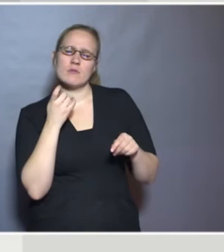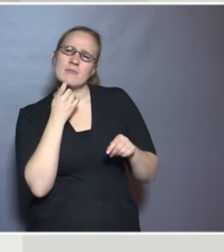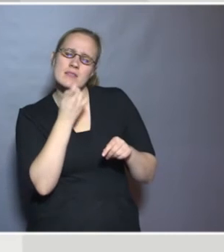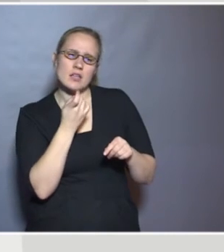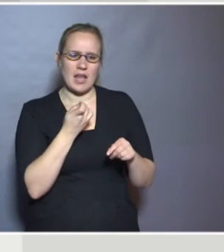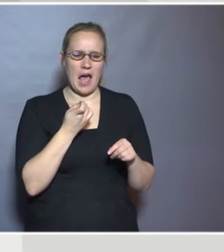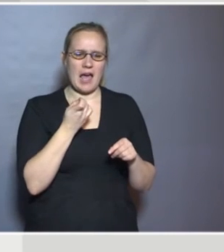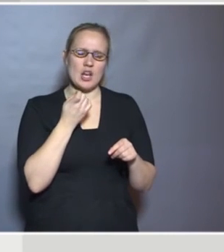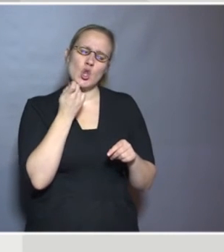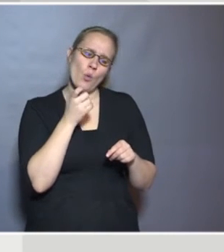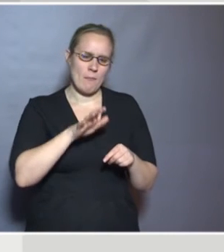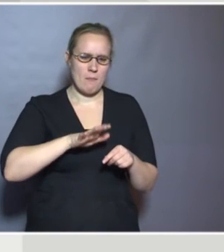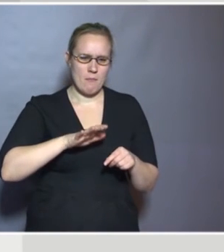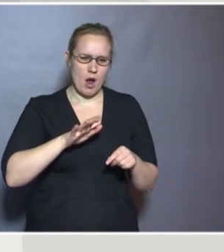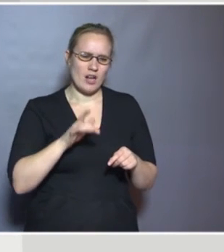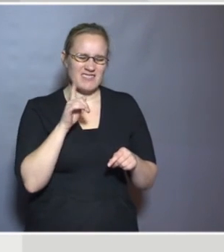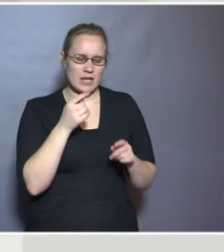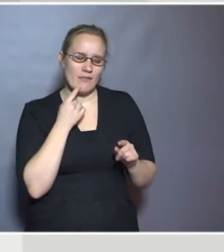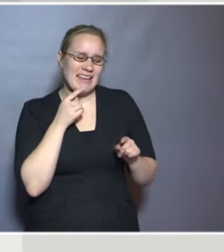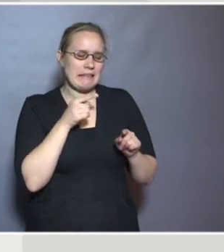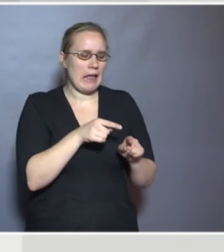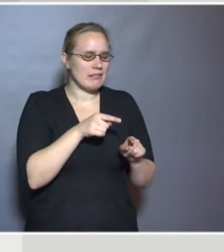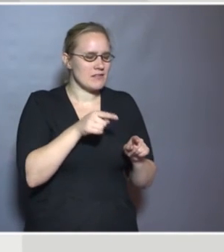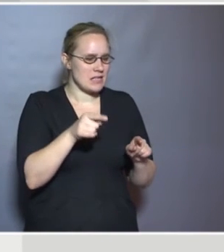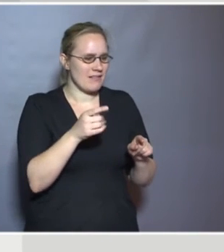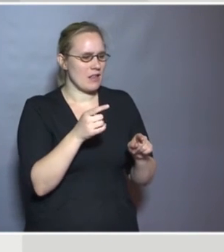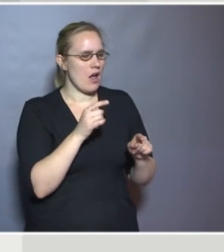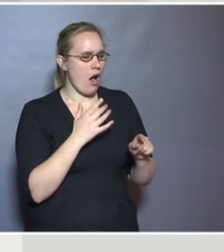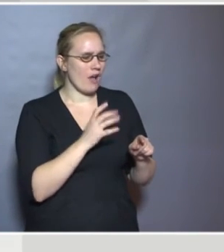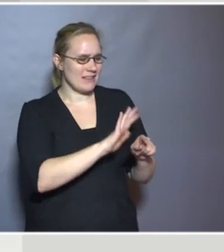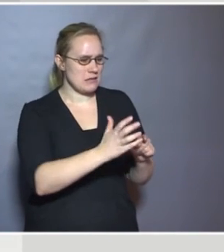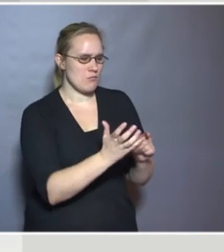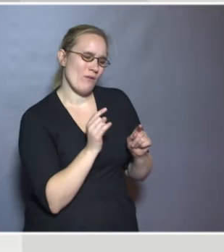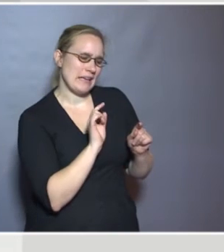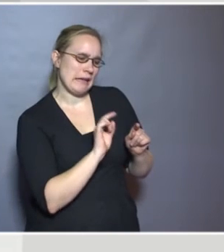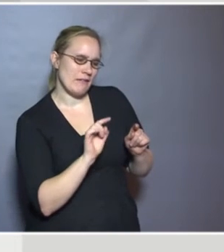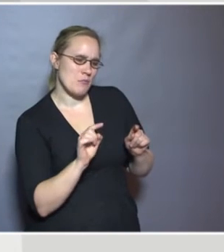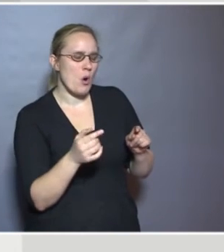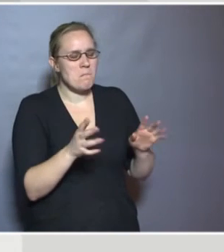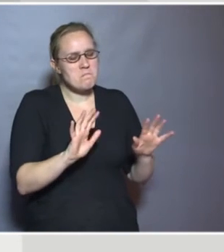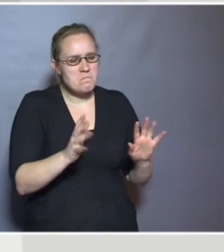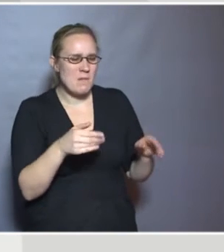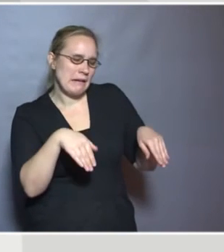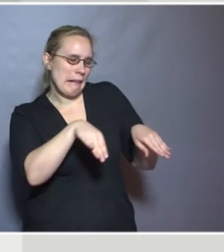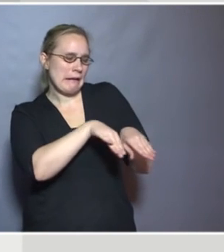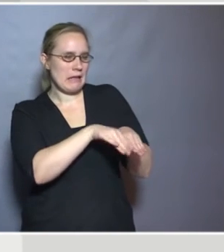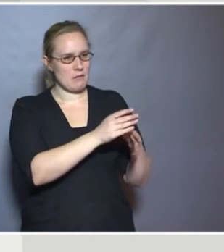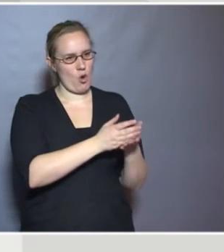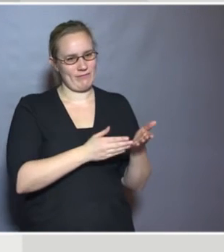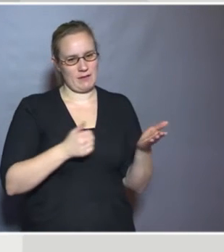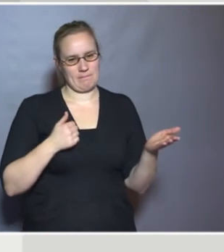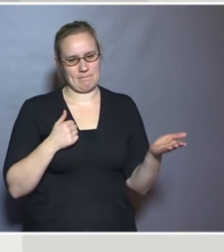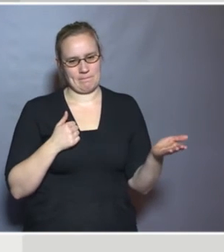who can be identified and have their needs identified in a very similar way. And